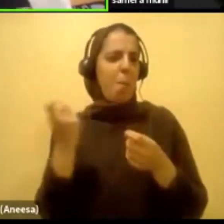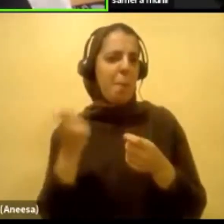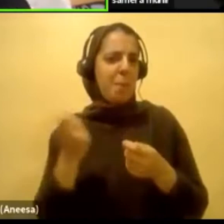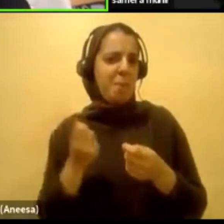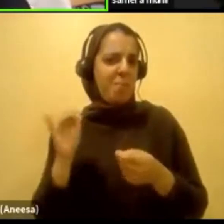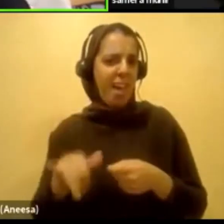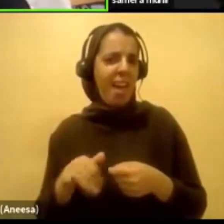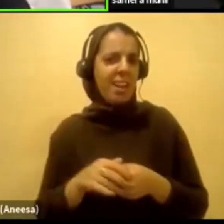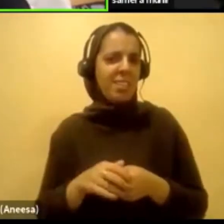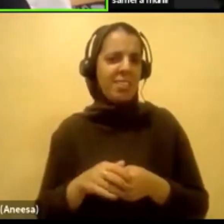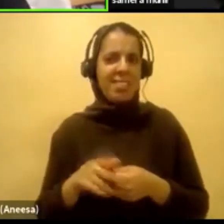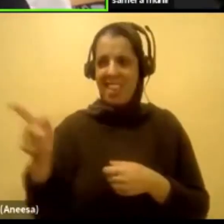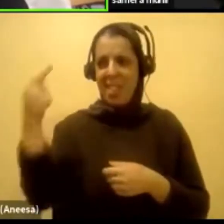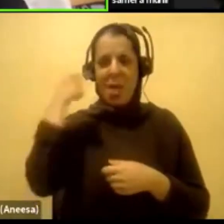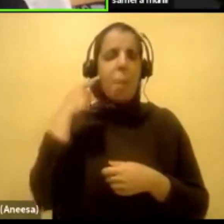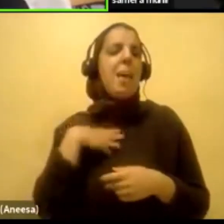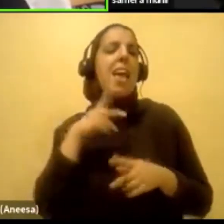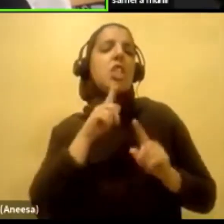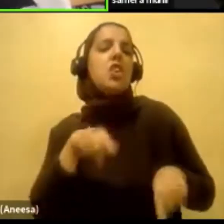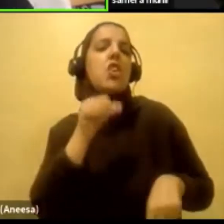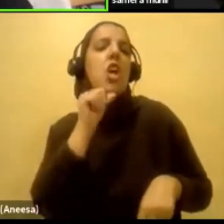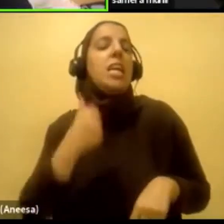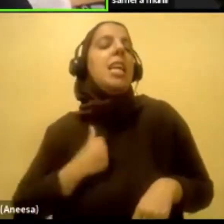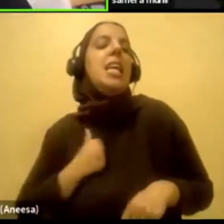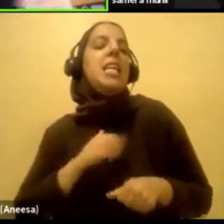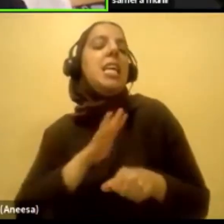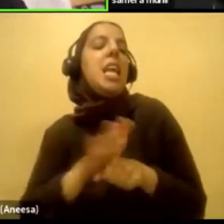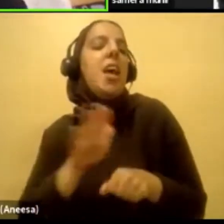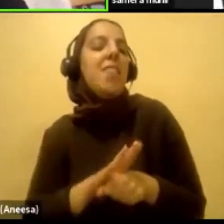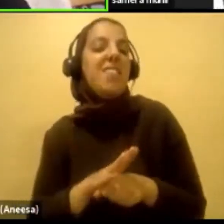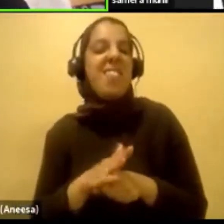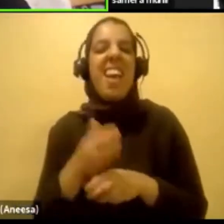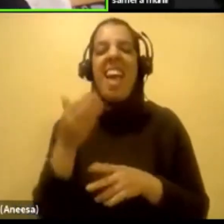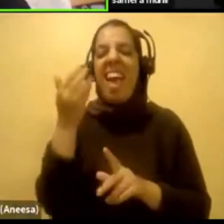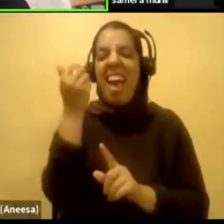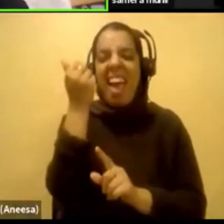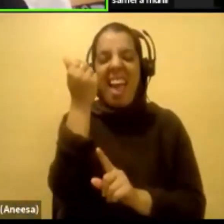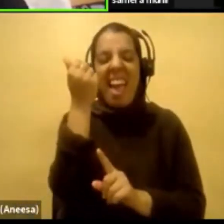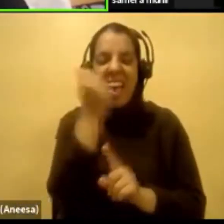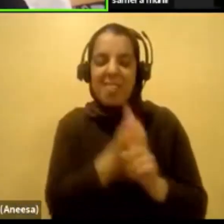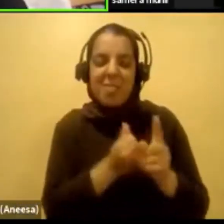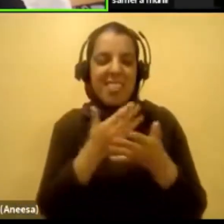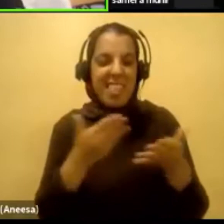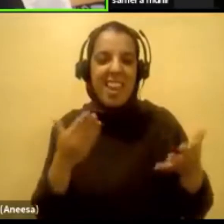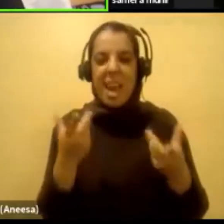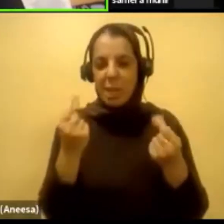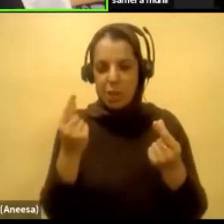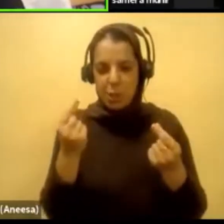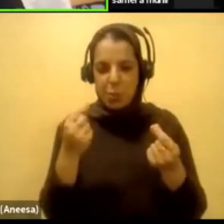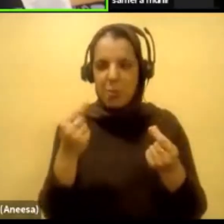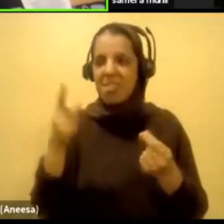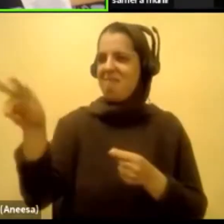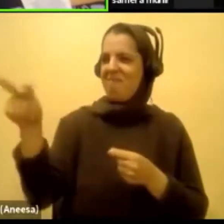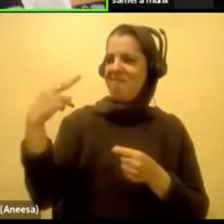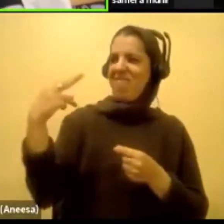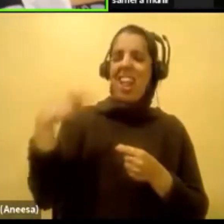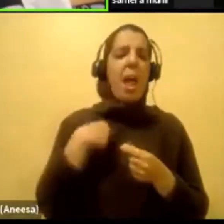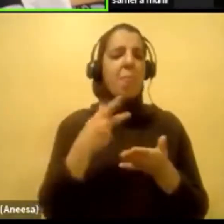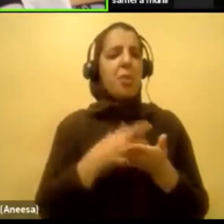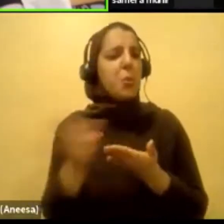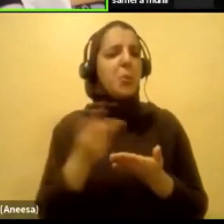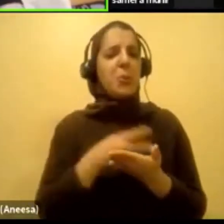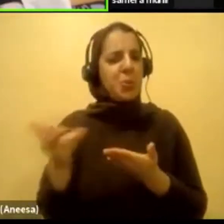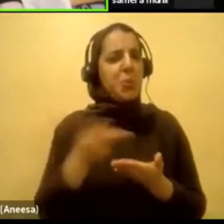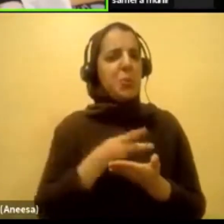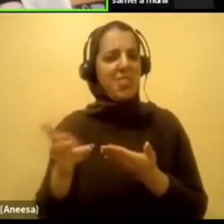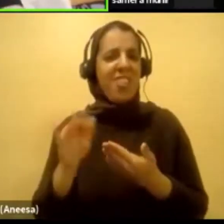answer wasn't convenient enough for you, you know, everything I do, I lose in some aspect. And it sucks. It really, really sucks. And it